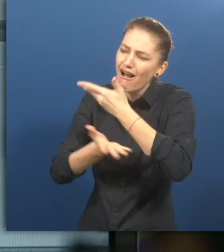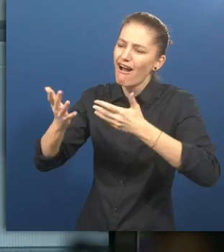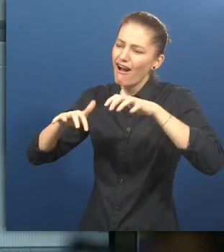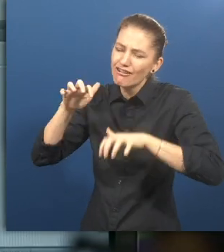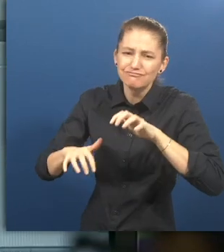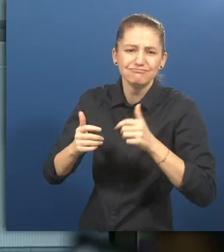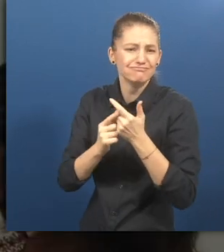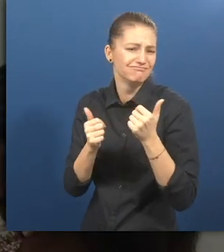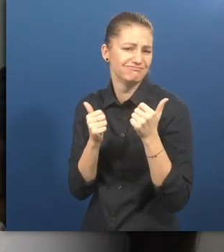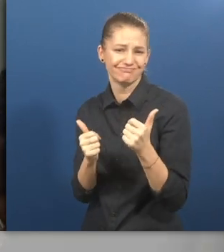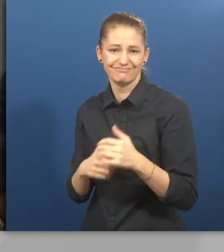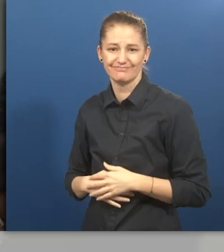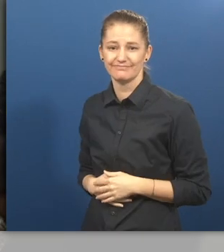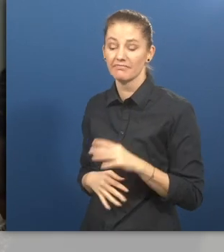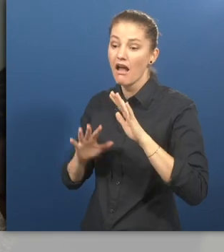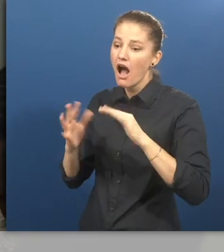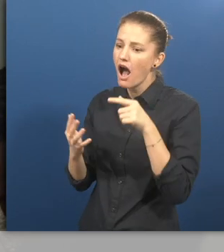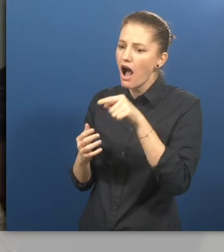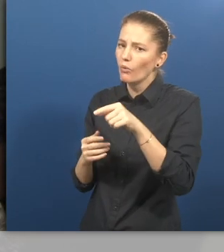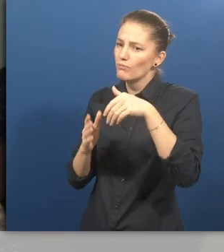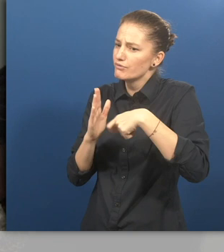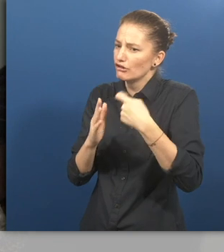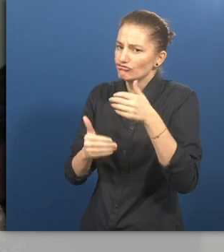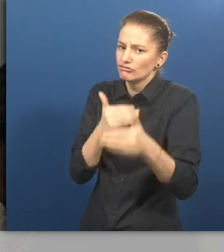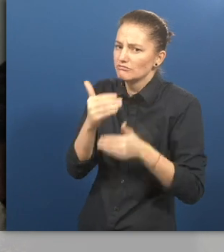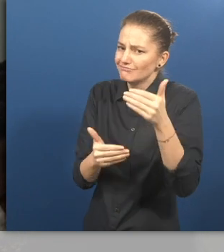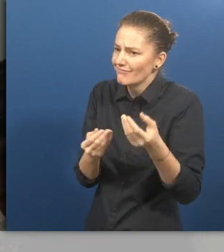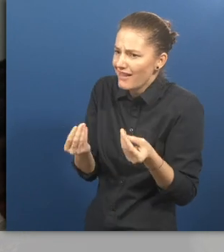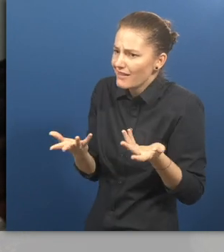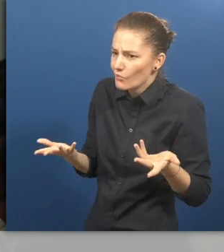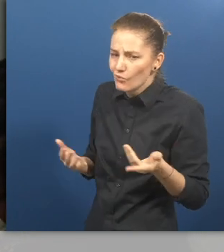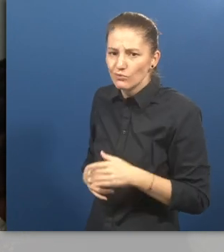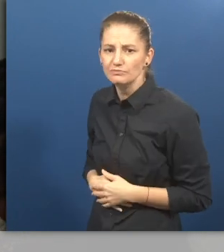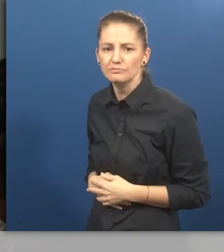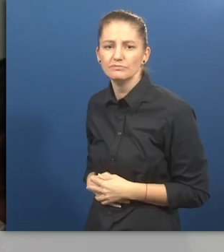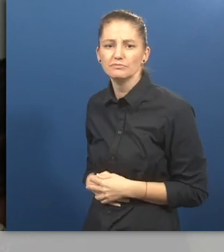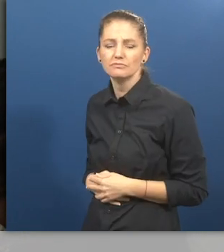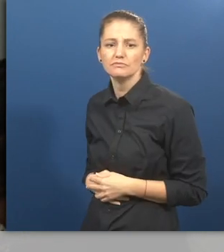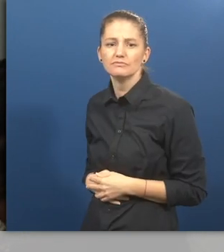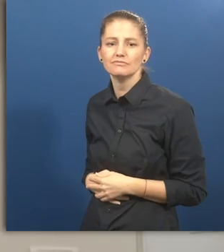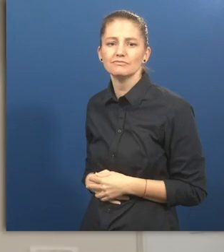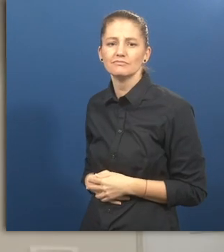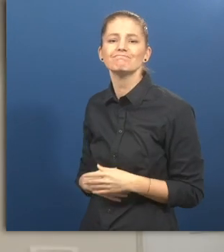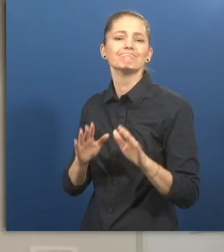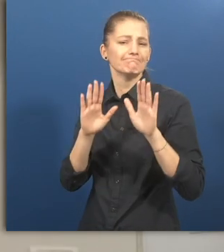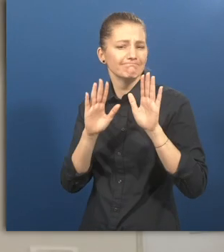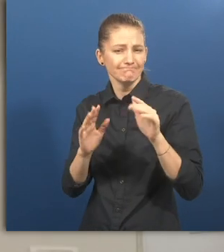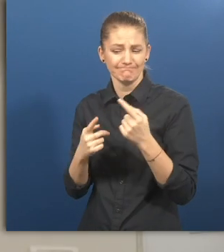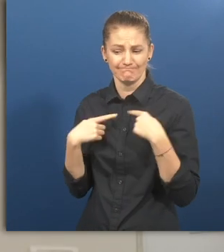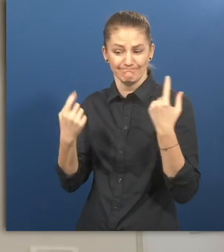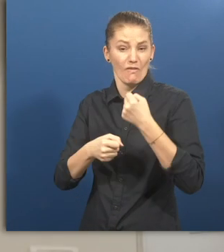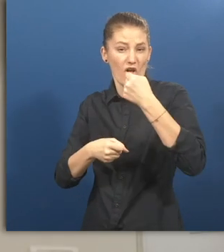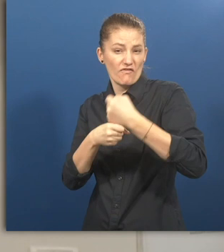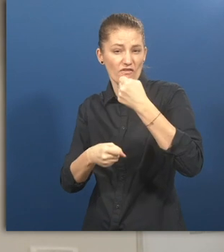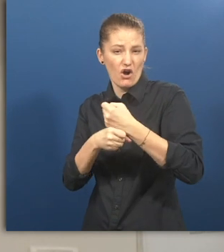AEMP. How does AEMP work? Rakesh Tashmana. When we work